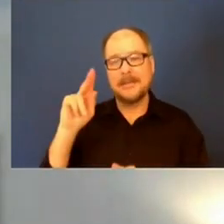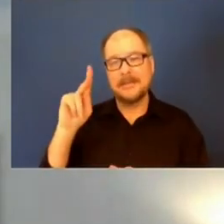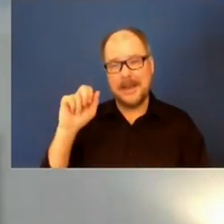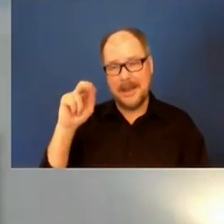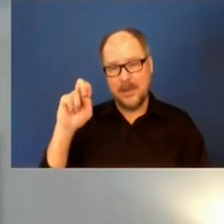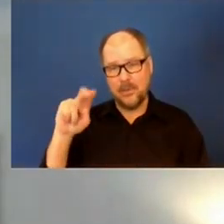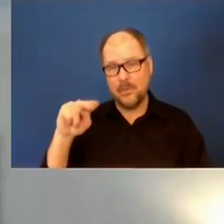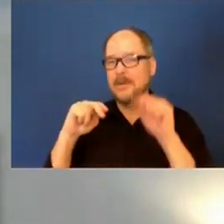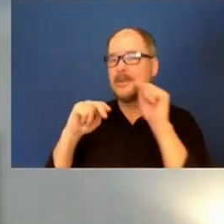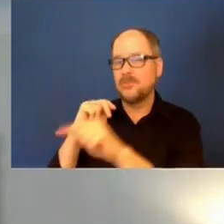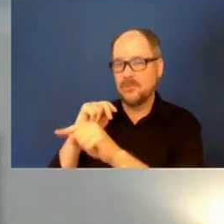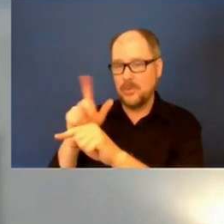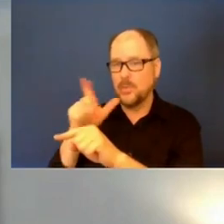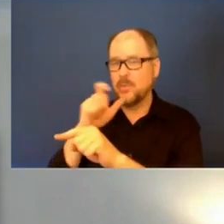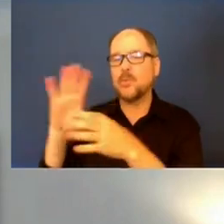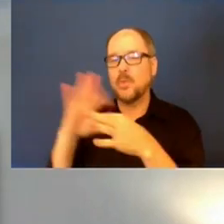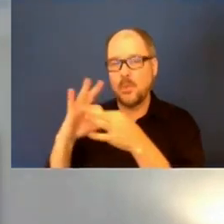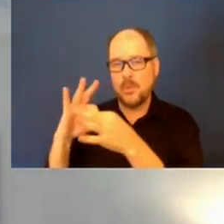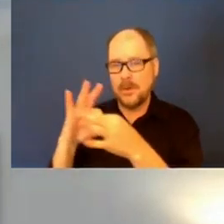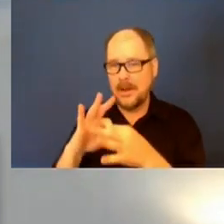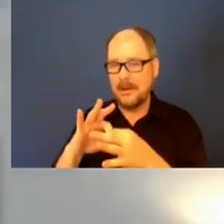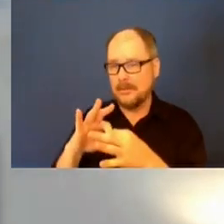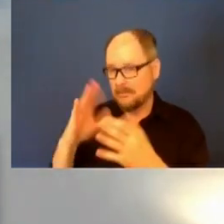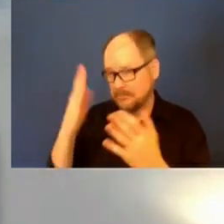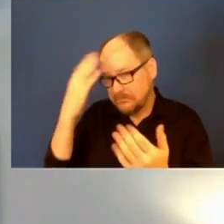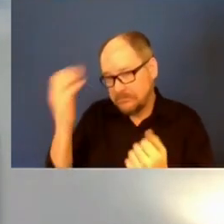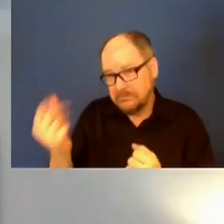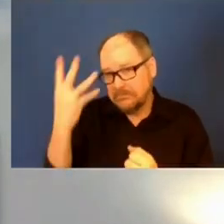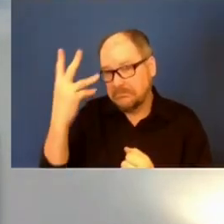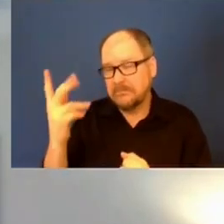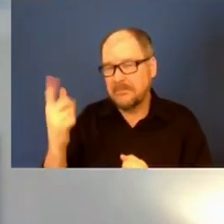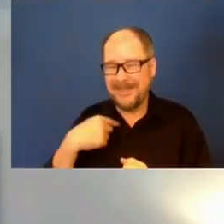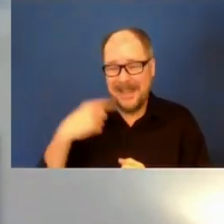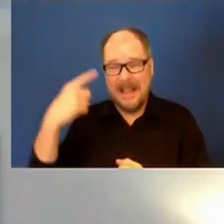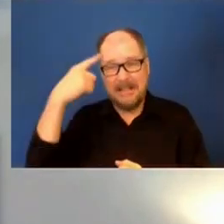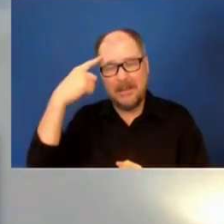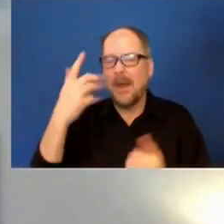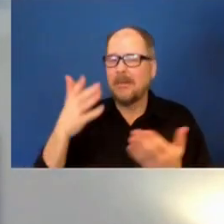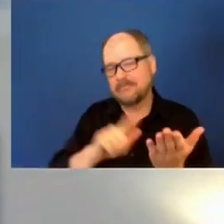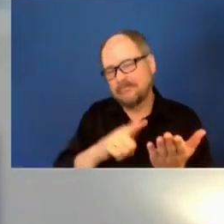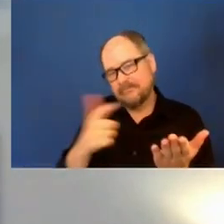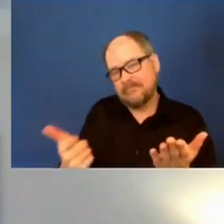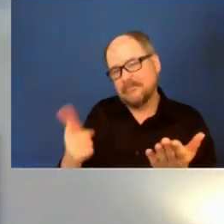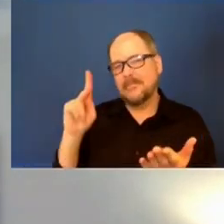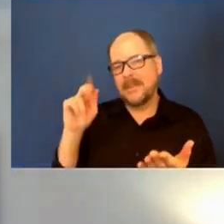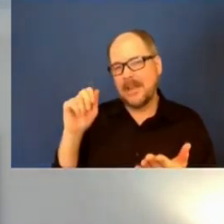coordinated that on the ground in terms of how many of those, I think it was, well, I'll let you answer, Karen.